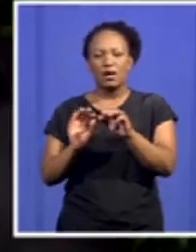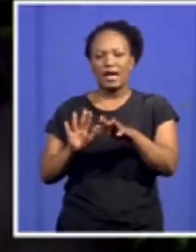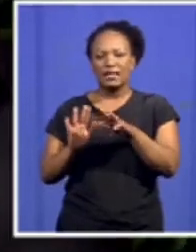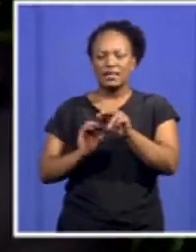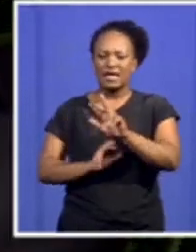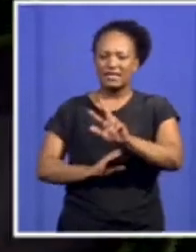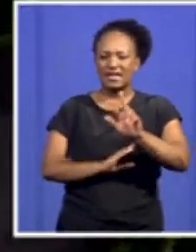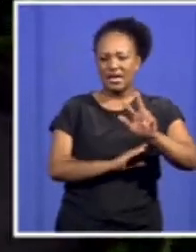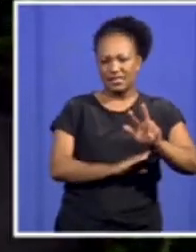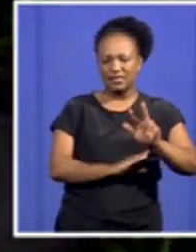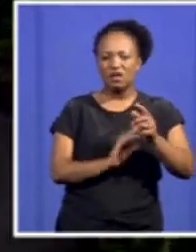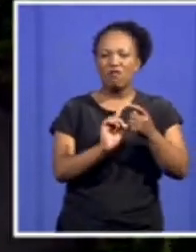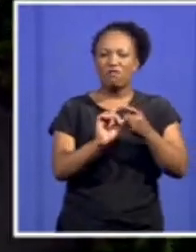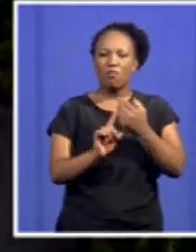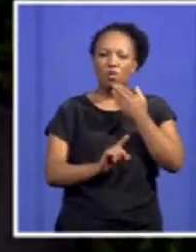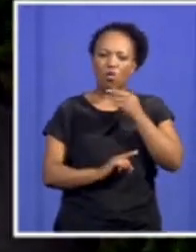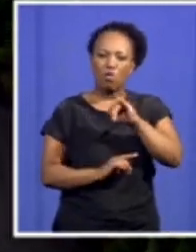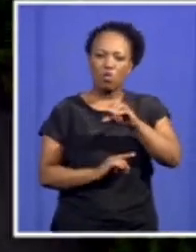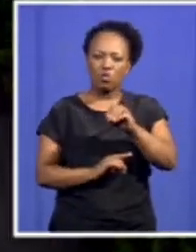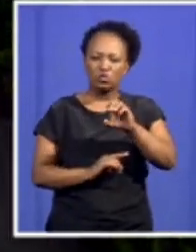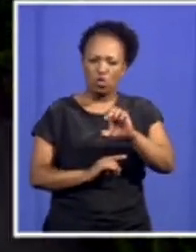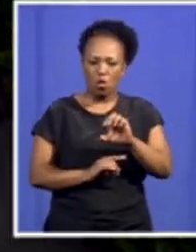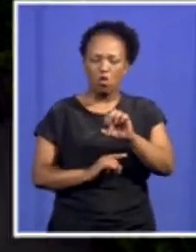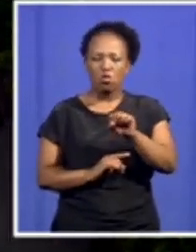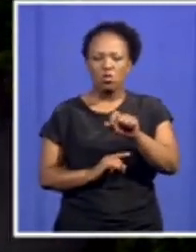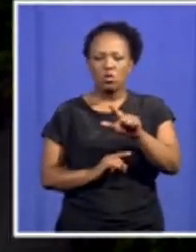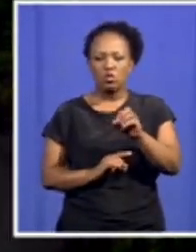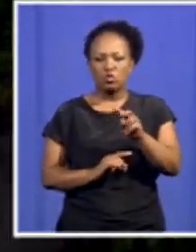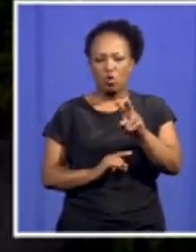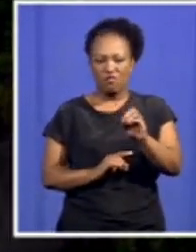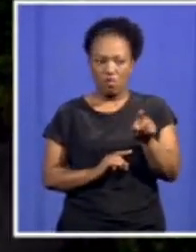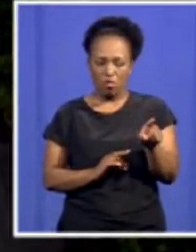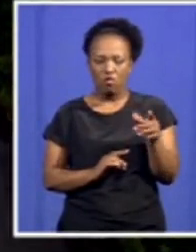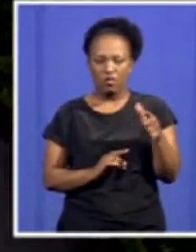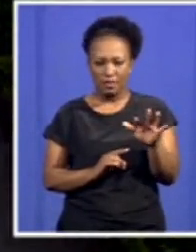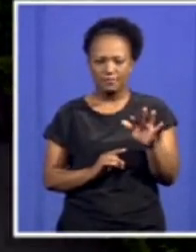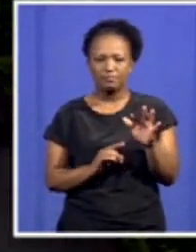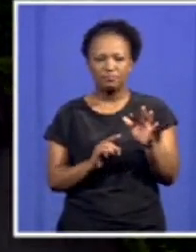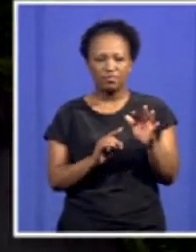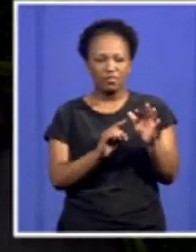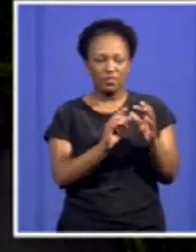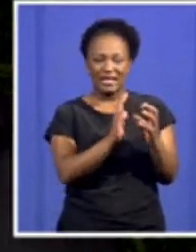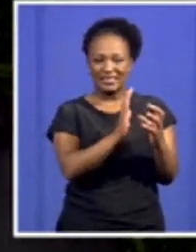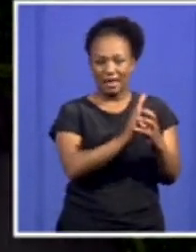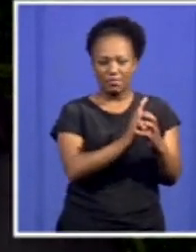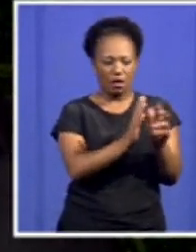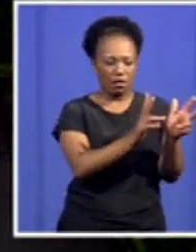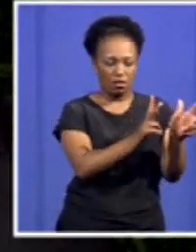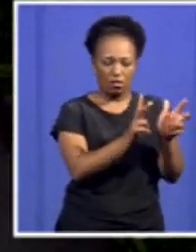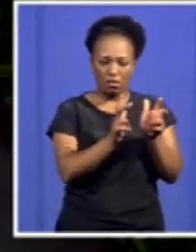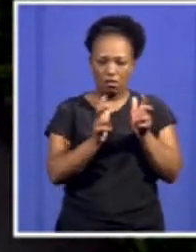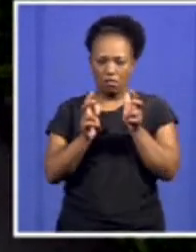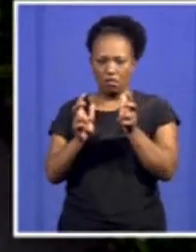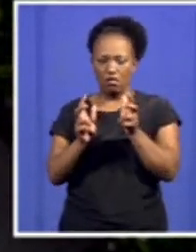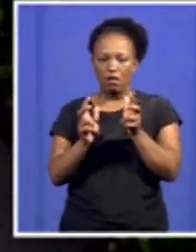South African Working Class and NTR. We've decided to take a chapter that was dealing with tribalism at the time.